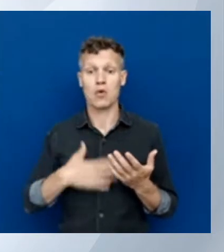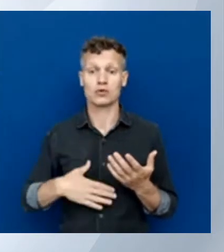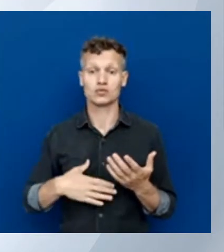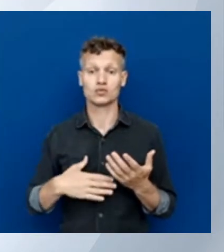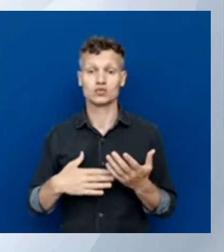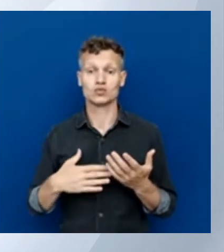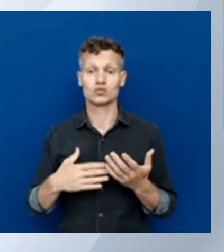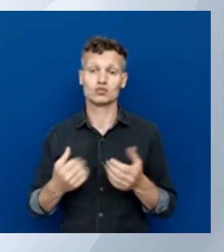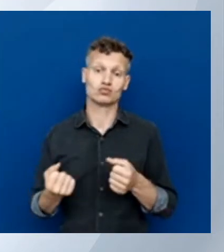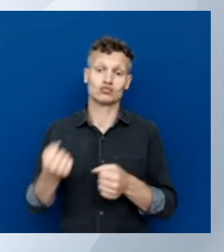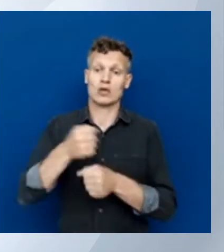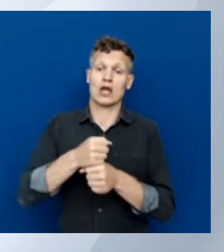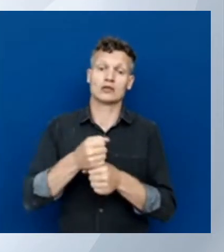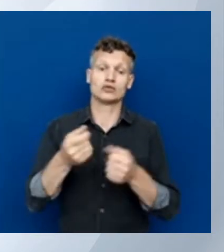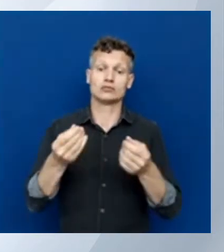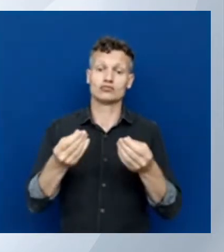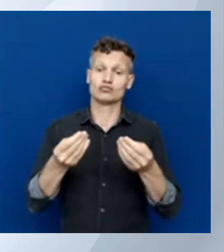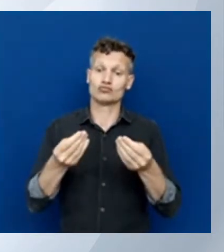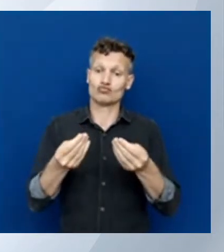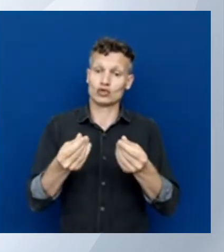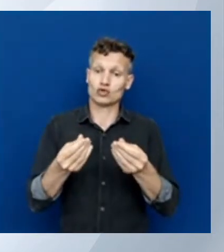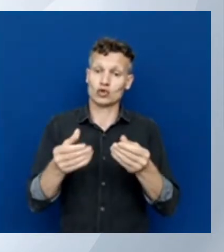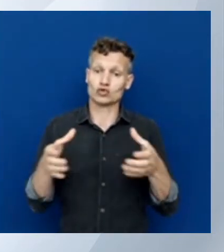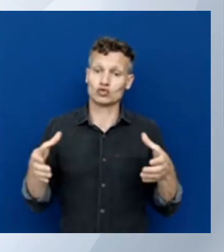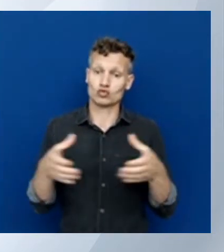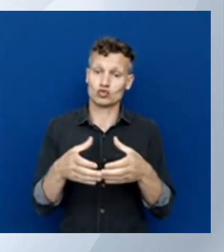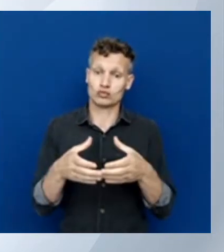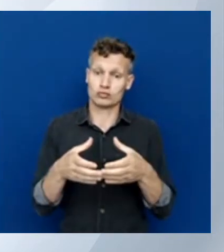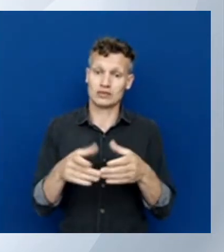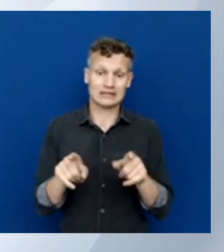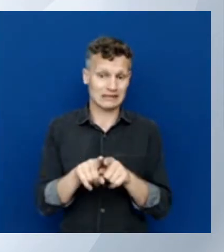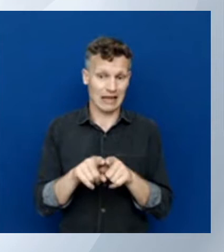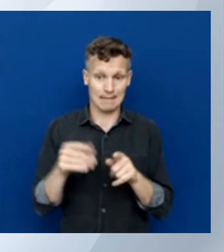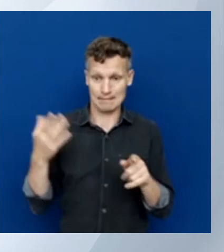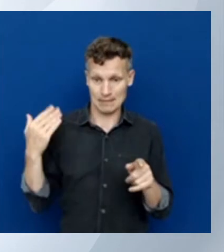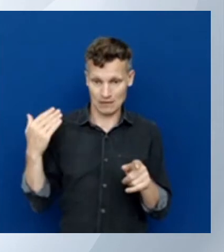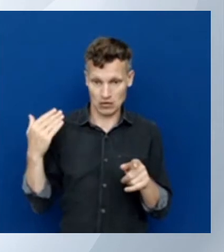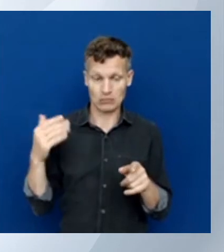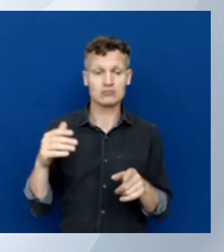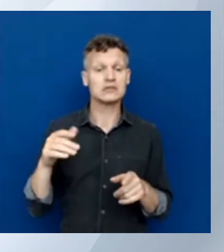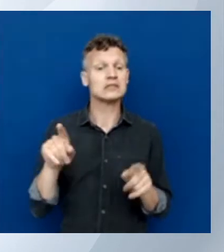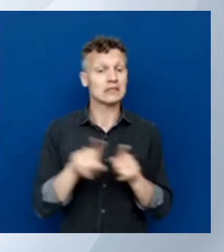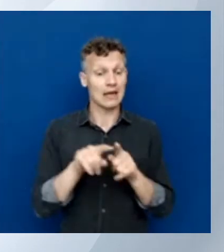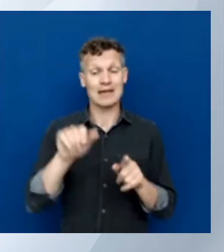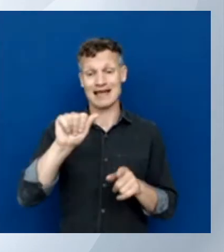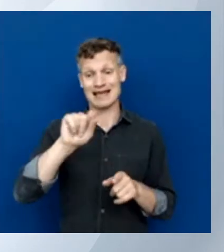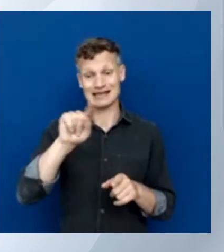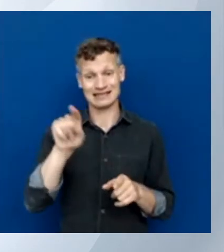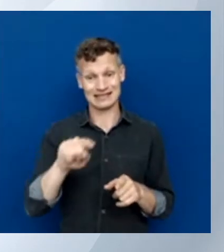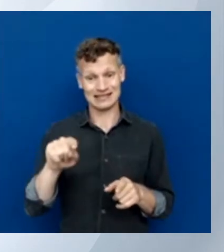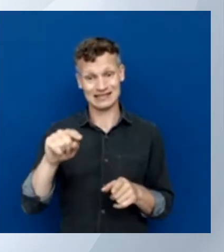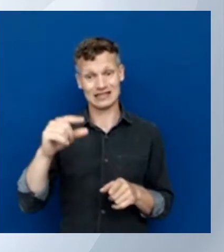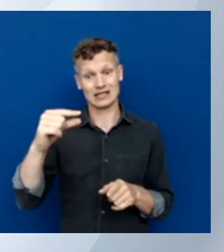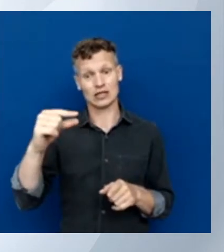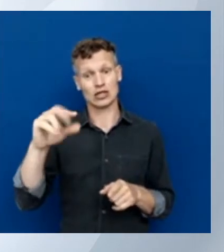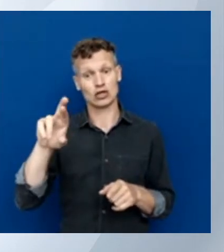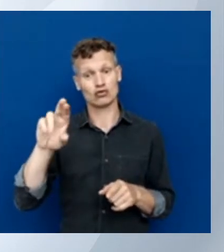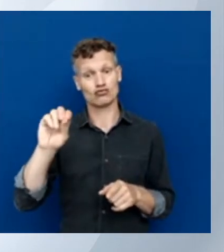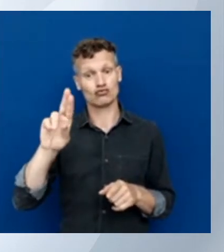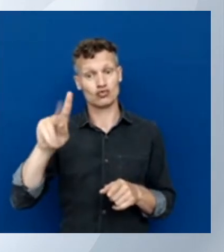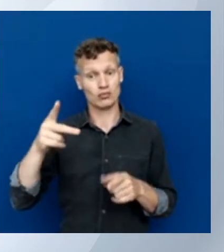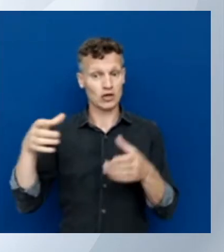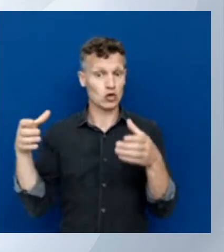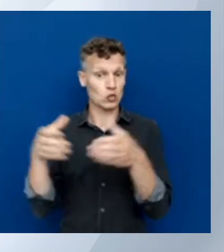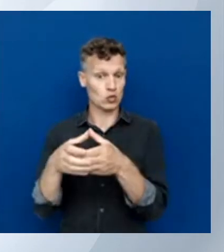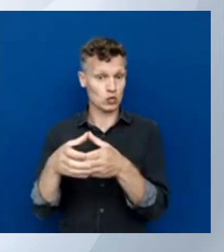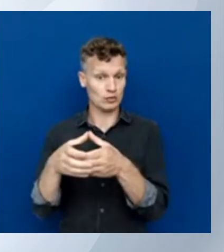I'd start with AZ and group again. And let's just put that H in between there just to see what those options are.